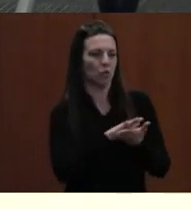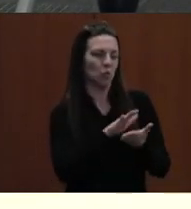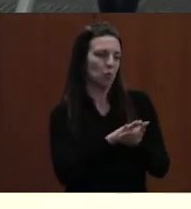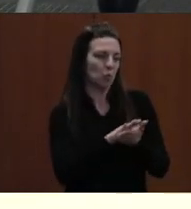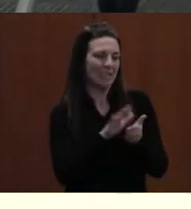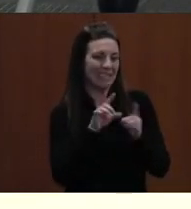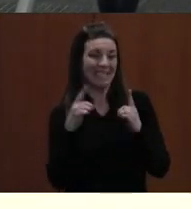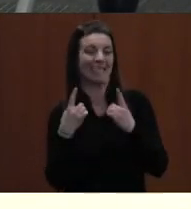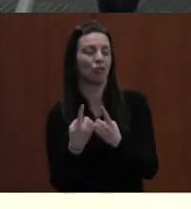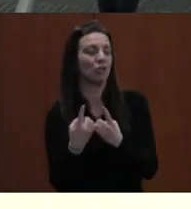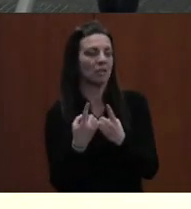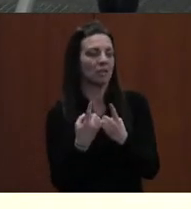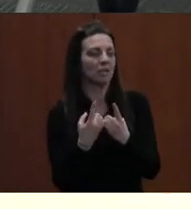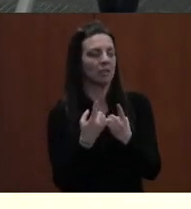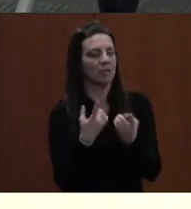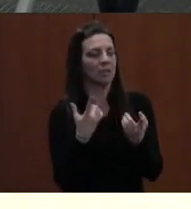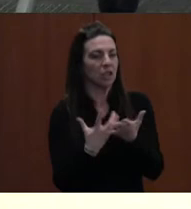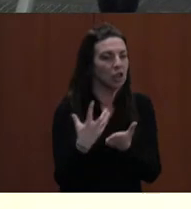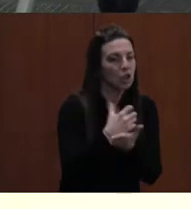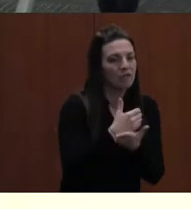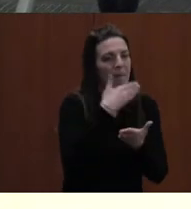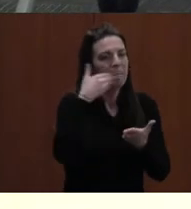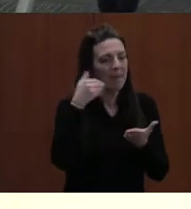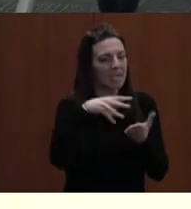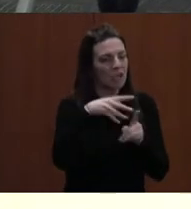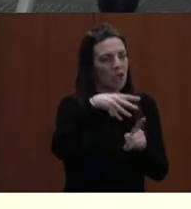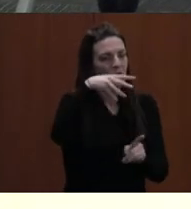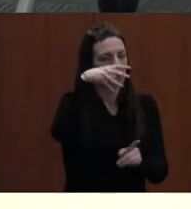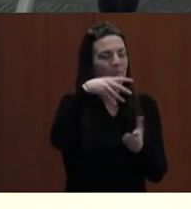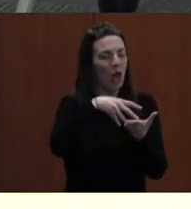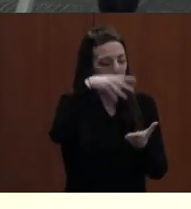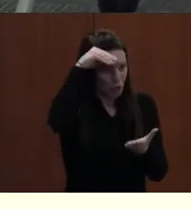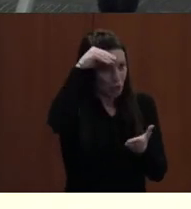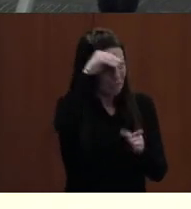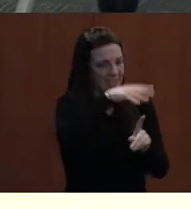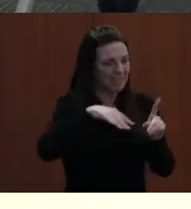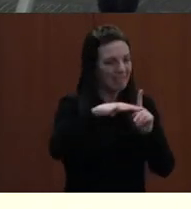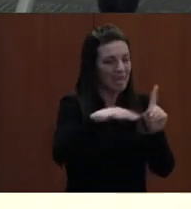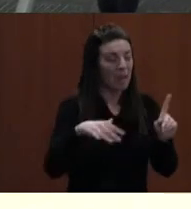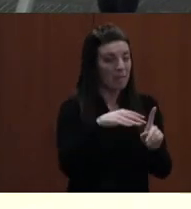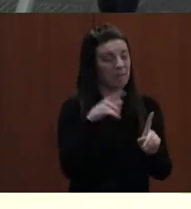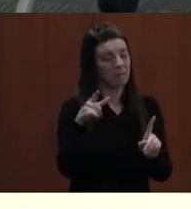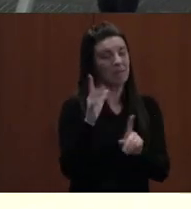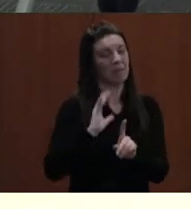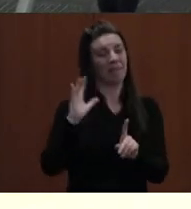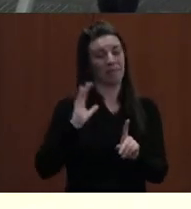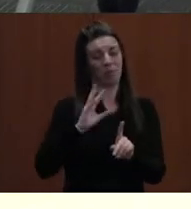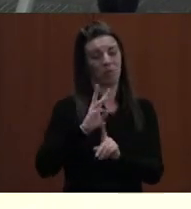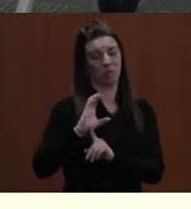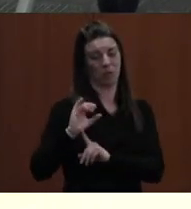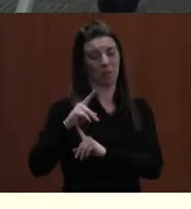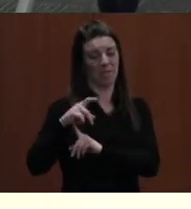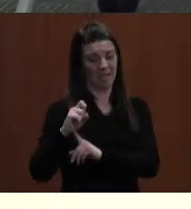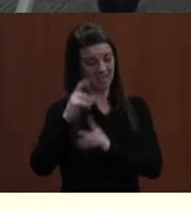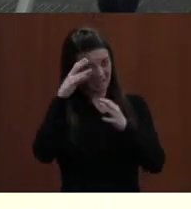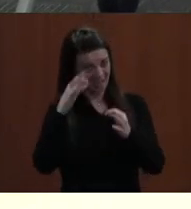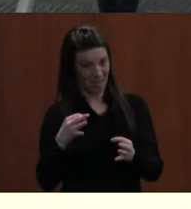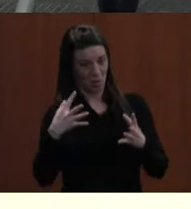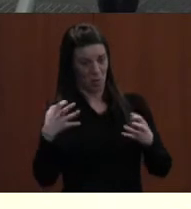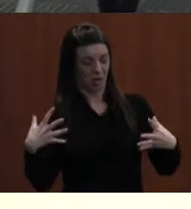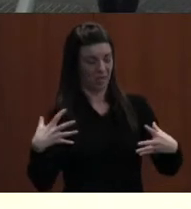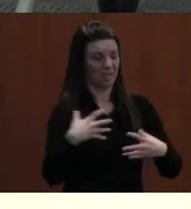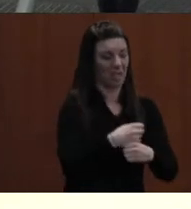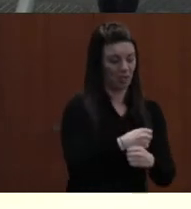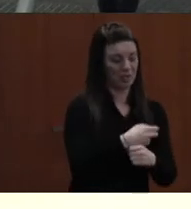As you know, before the pandemic, WCPS planned to construct several new schools in order to consolidate. Hickory was identified